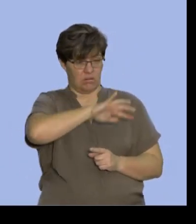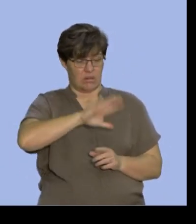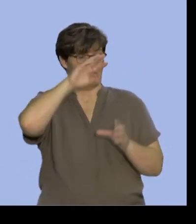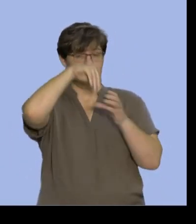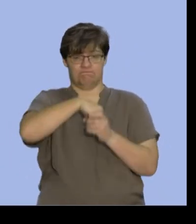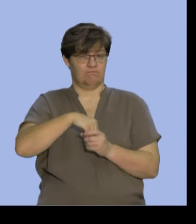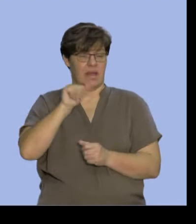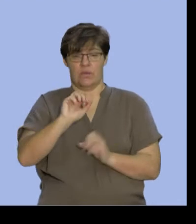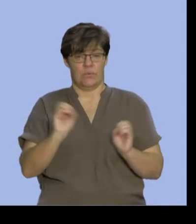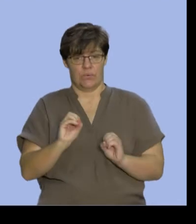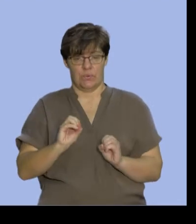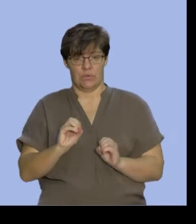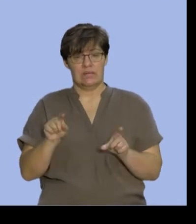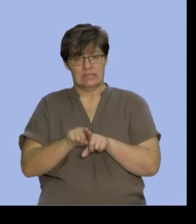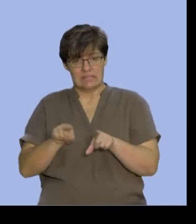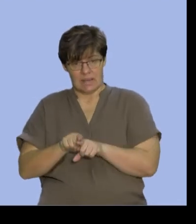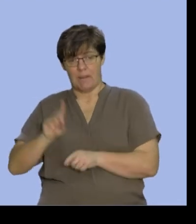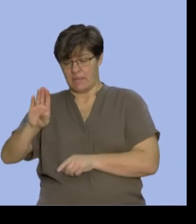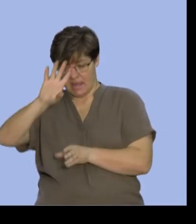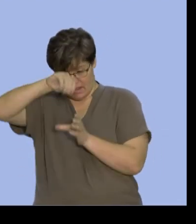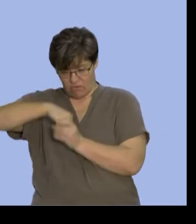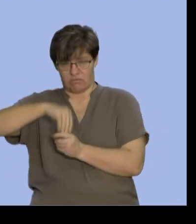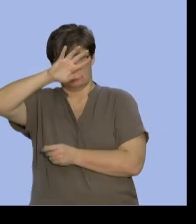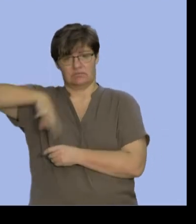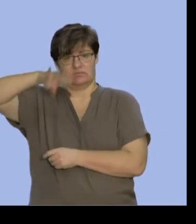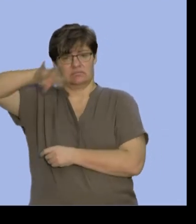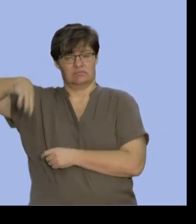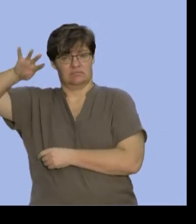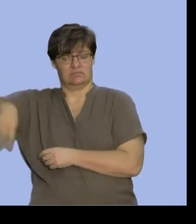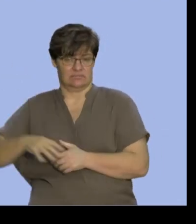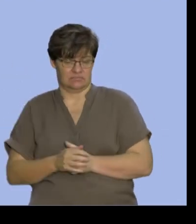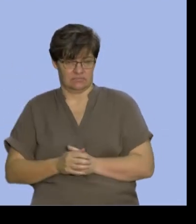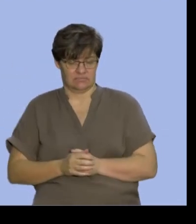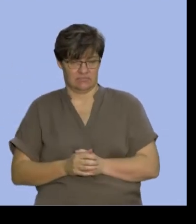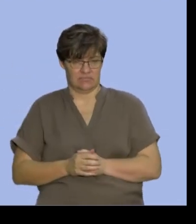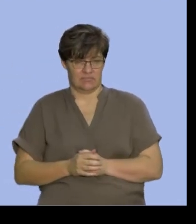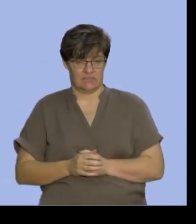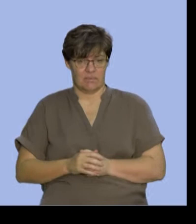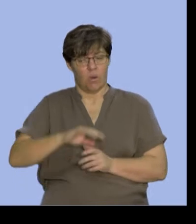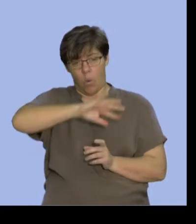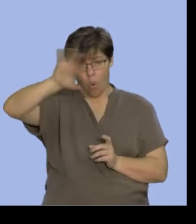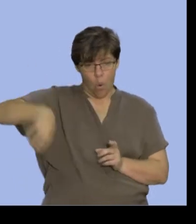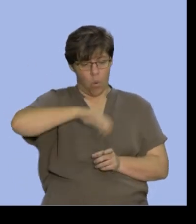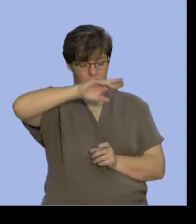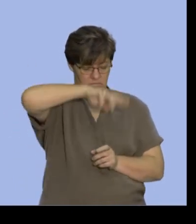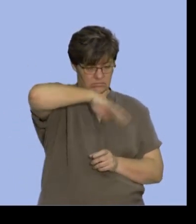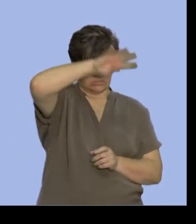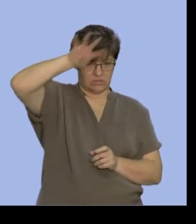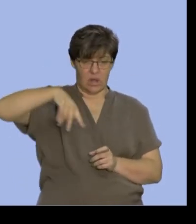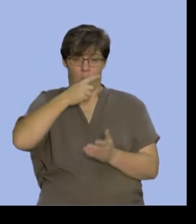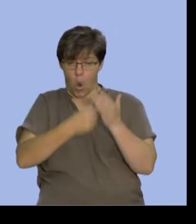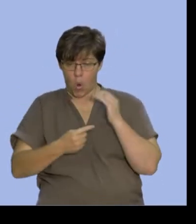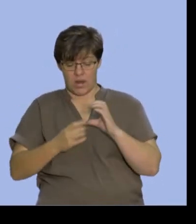including B. How about that? I would have to shade B as well. Now,